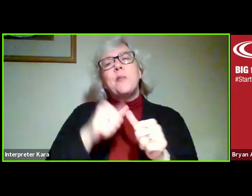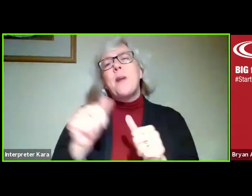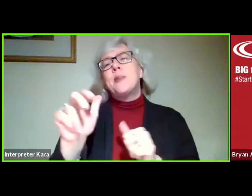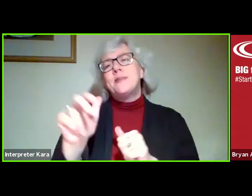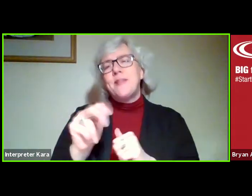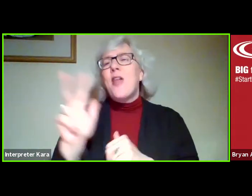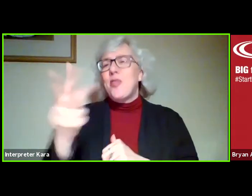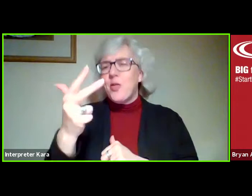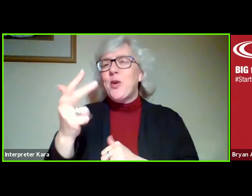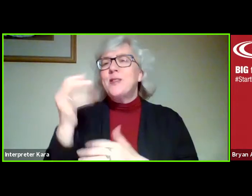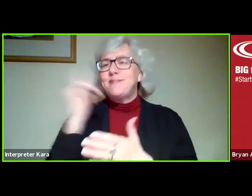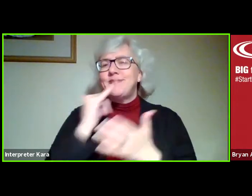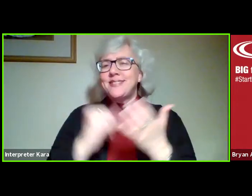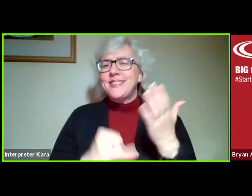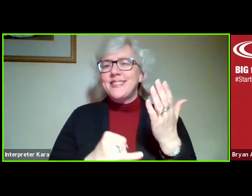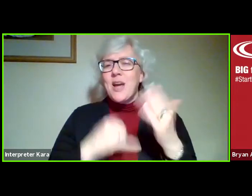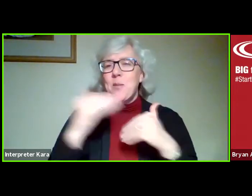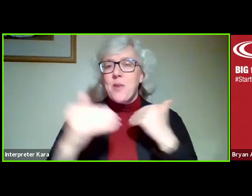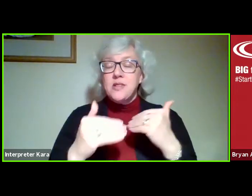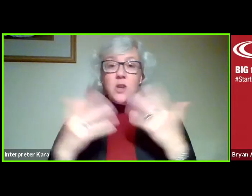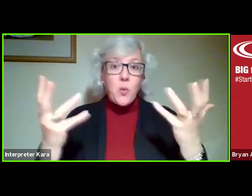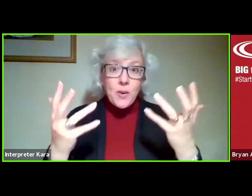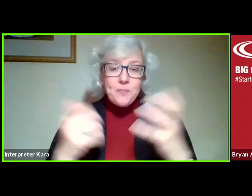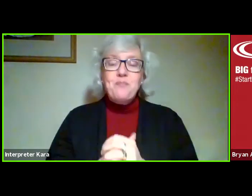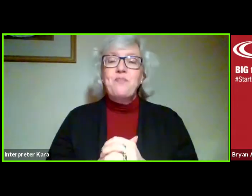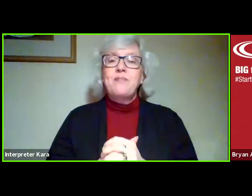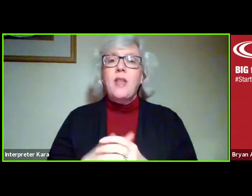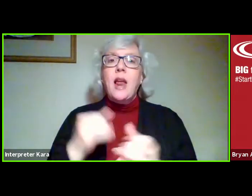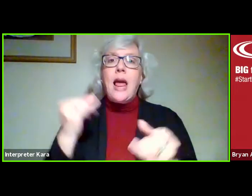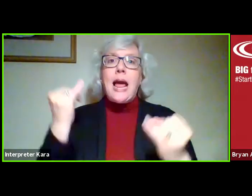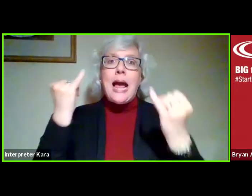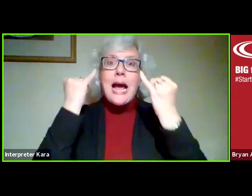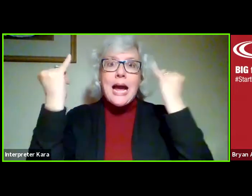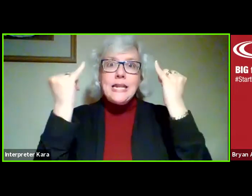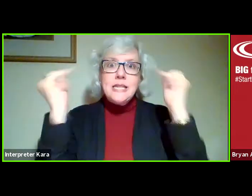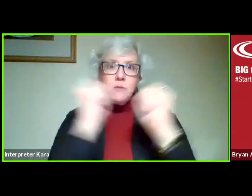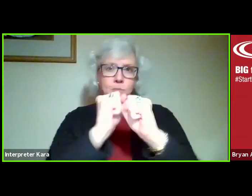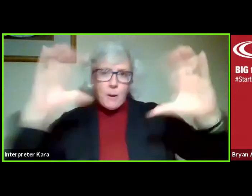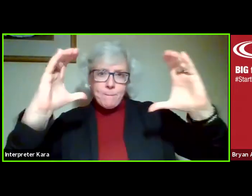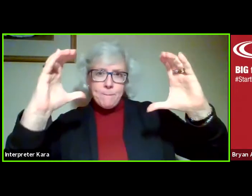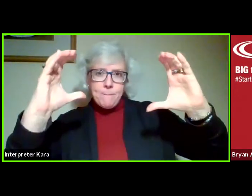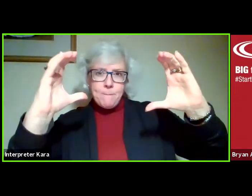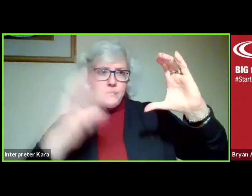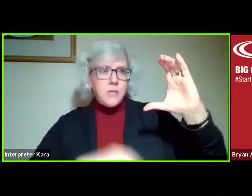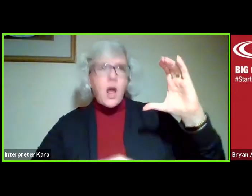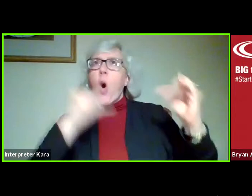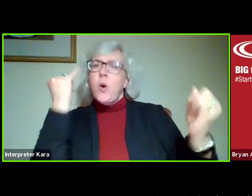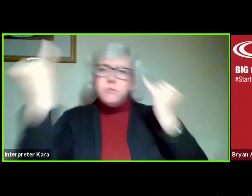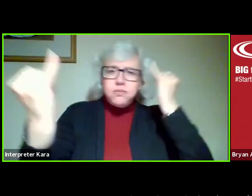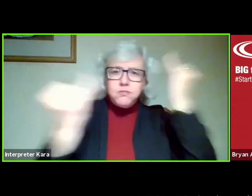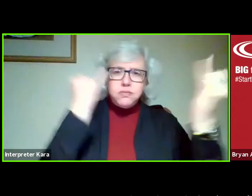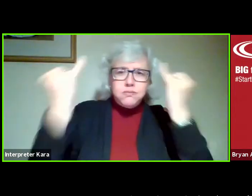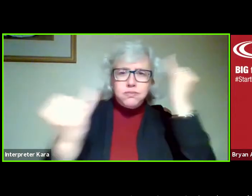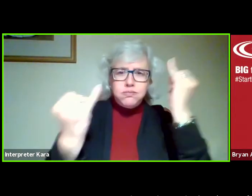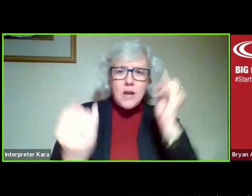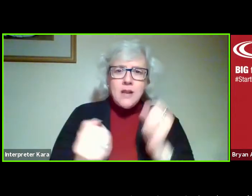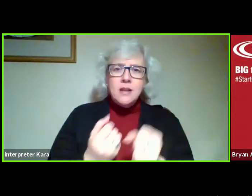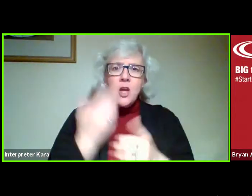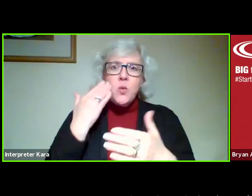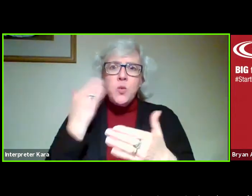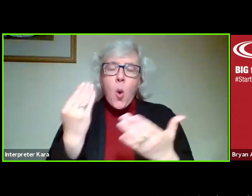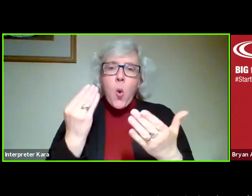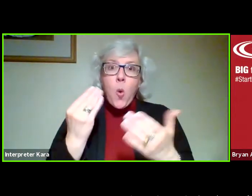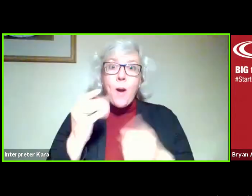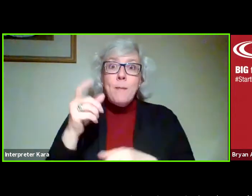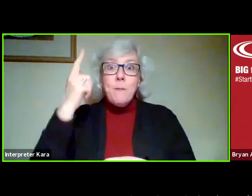element to the design process, and that was the idea of ideization, and that you're going to come up with all kinds of ideas. Sometimes it's called